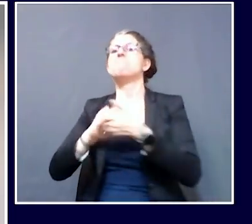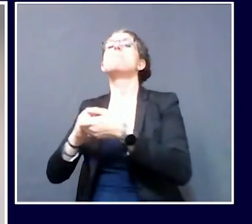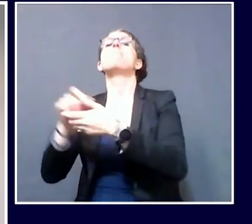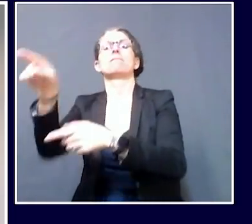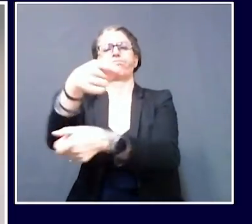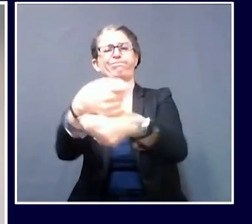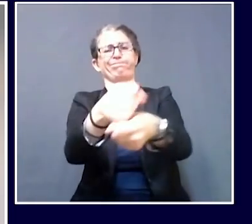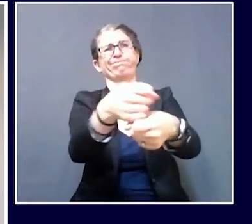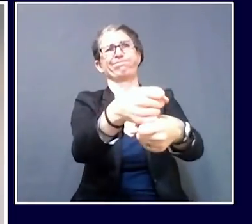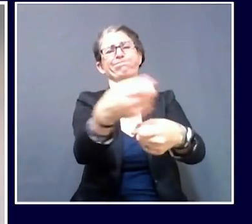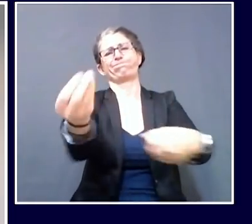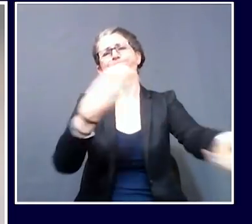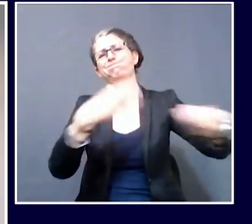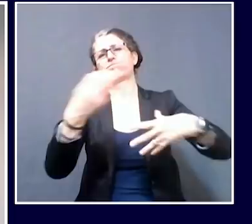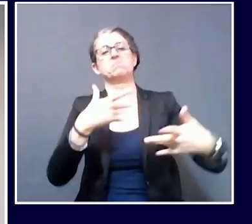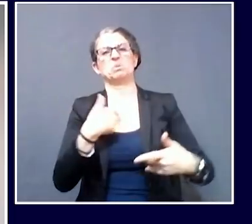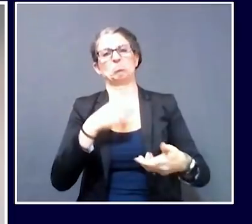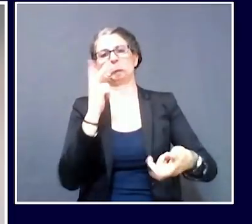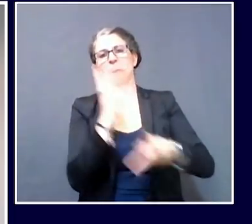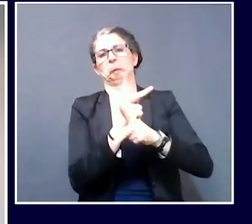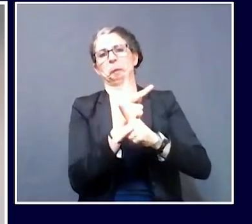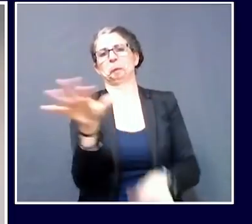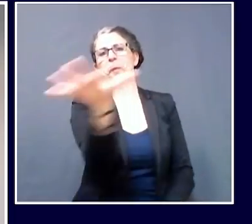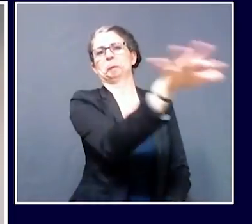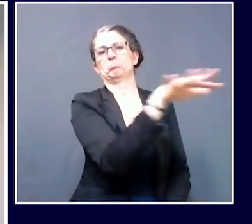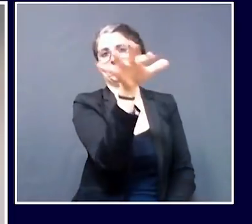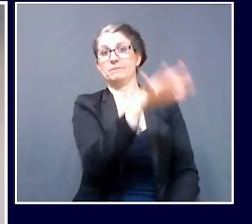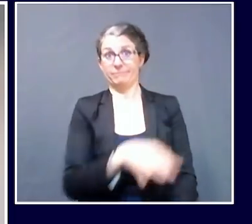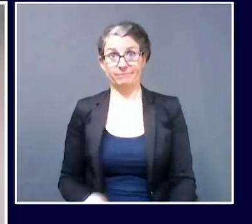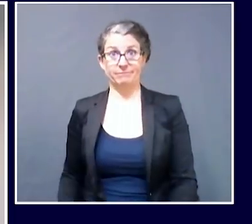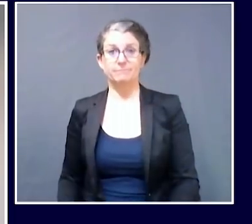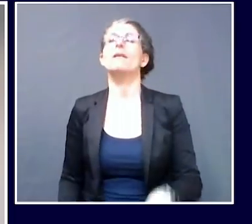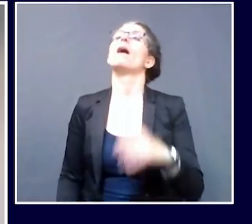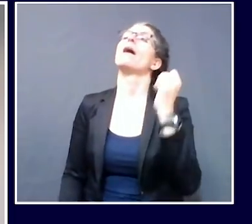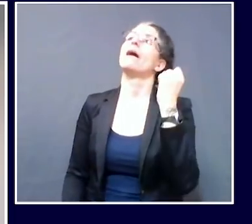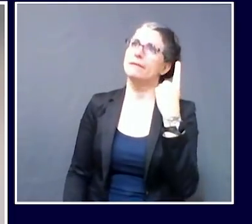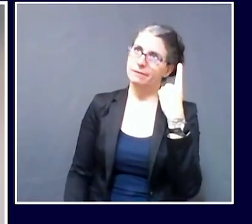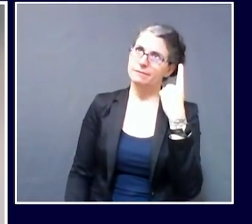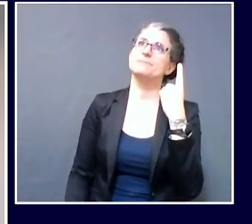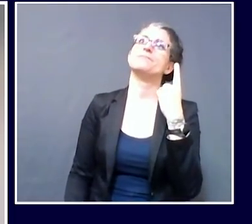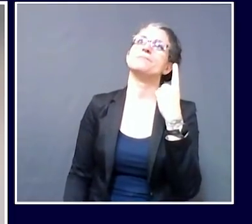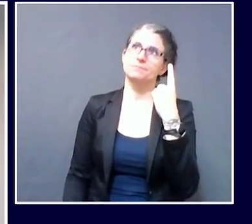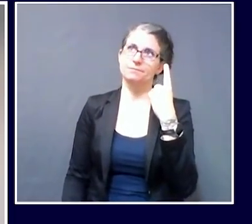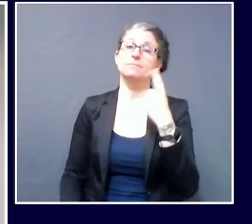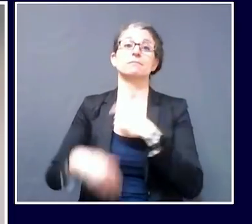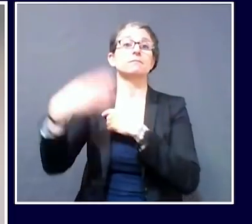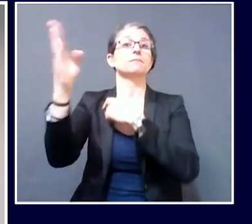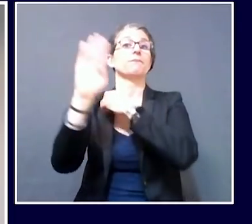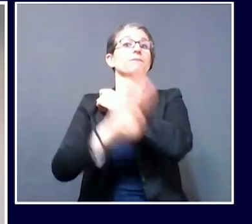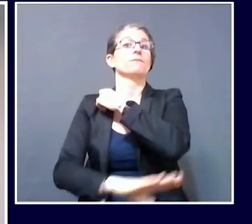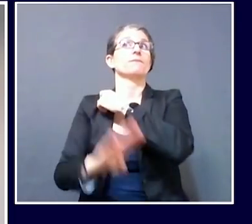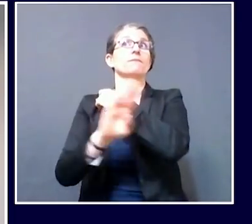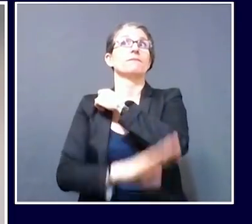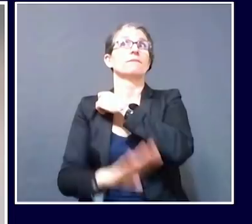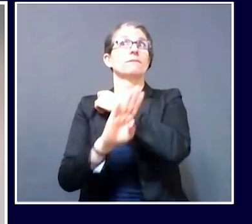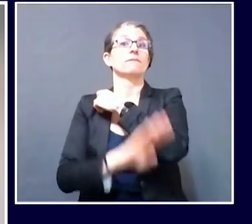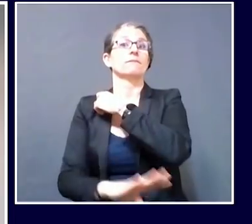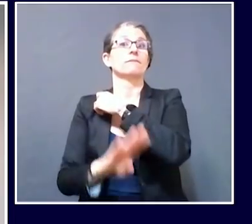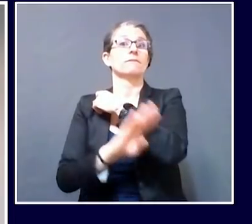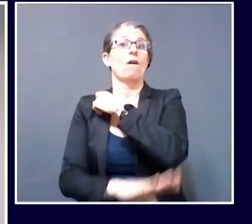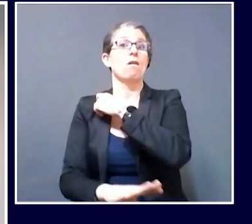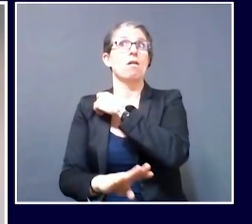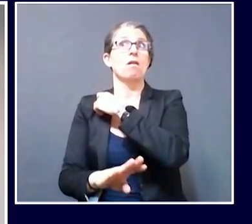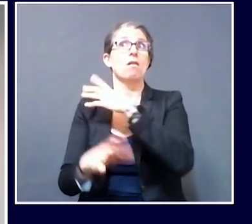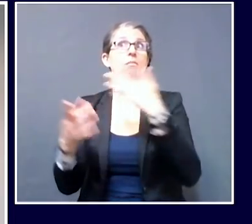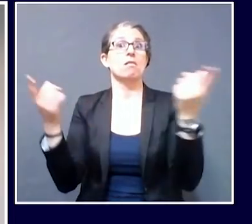continue unabated. Great. And if we don't see a spike in cases in the next few weeks following all the mass gatherings that have been